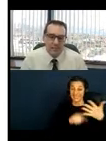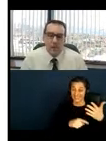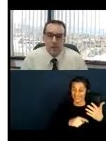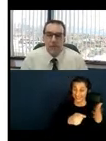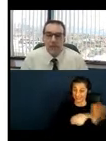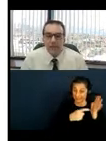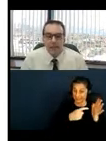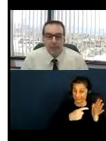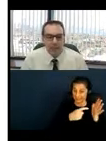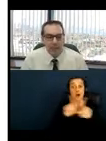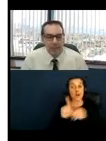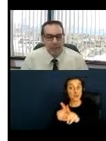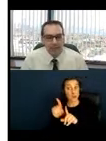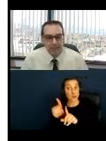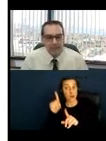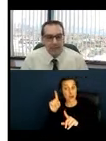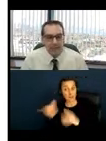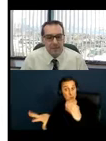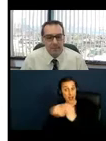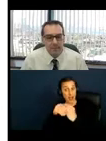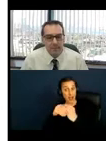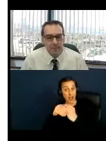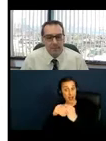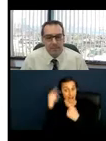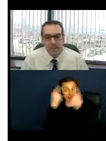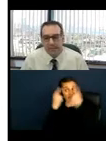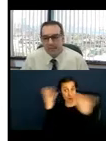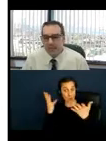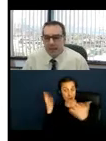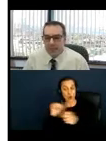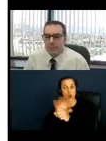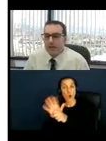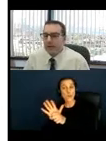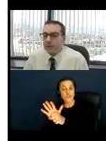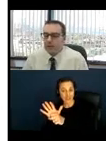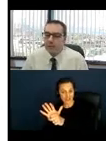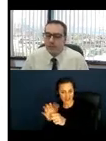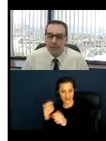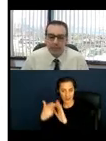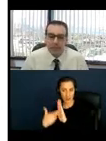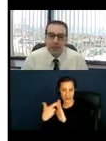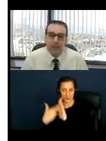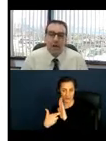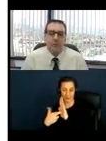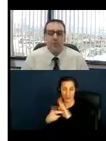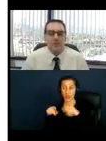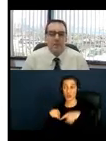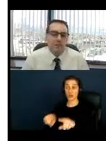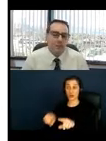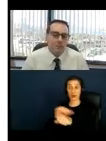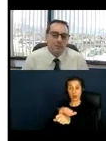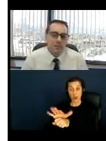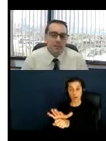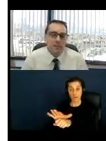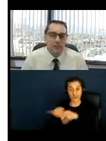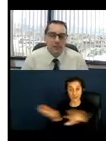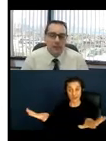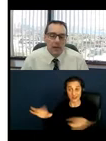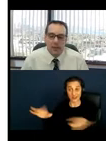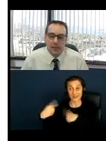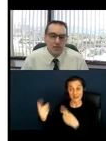COVID-19 mandates and guidances. As the mandates and guidance provided during the pandemic in the Commonwealth state of emergency,